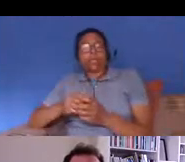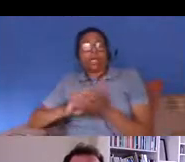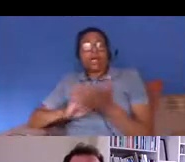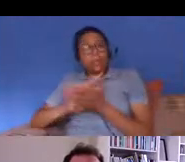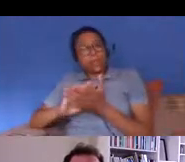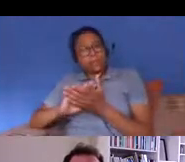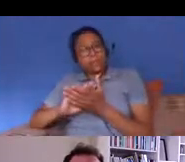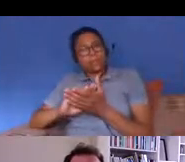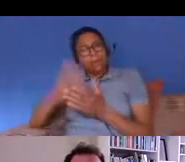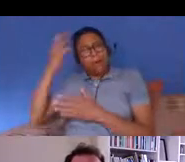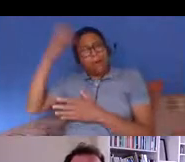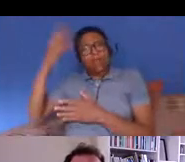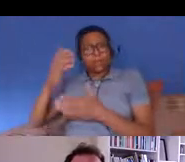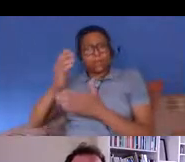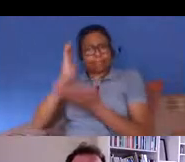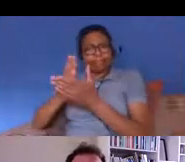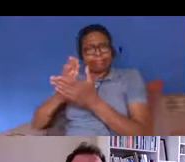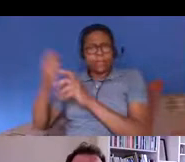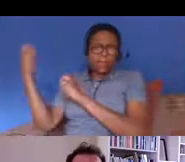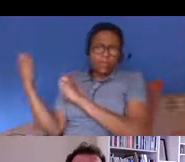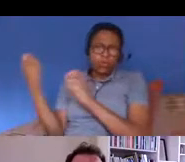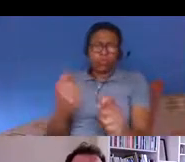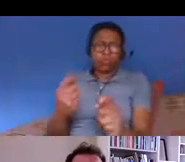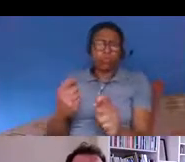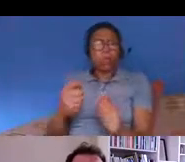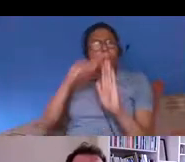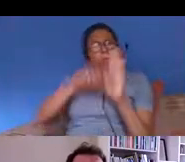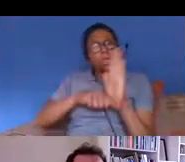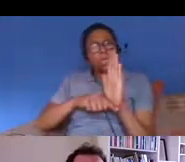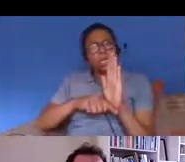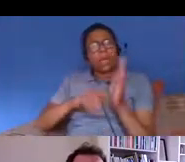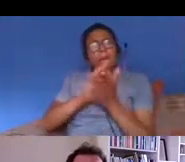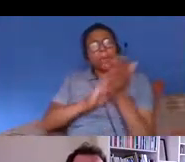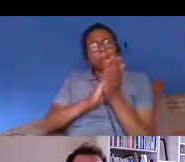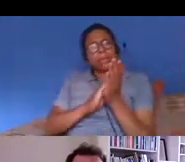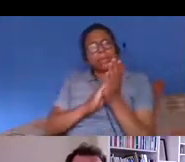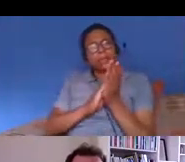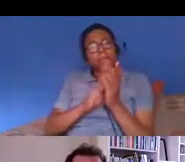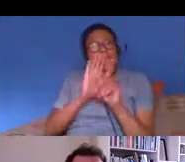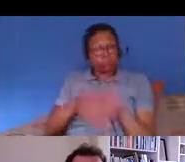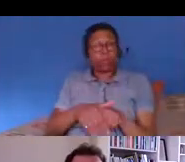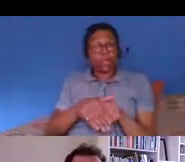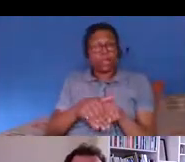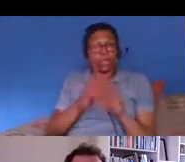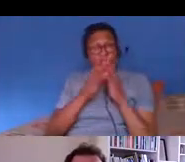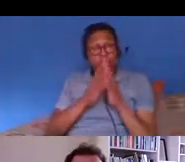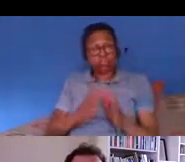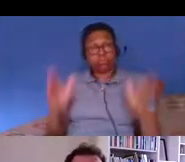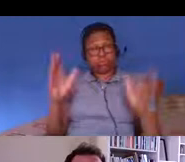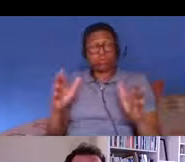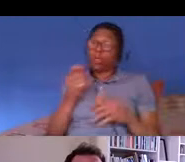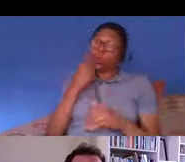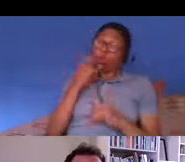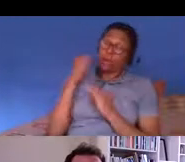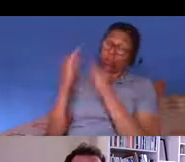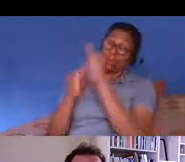policy that actually increases race discrimination um you know you we can criticize government for a lot of things and